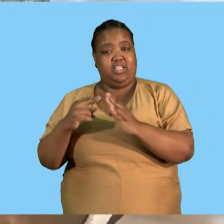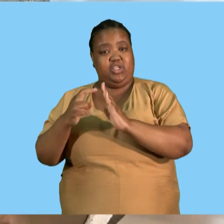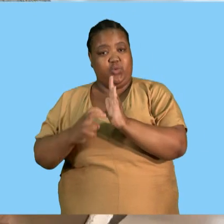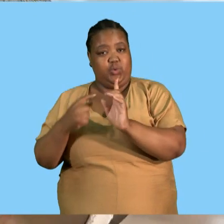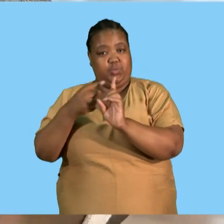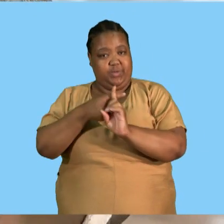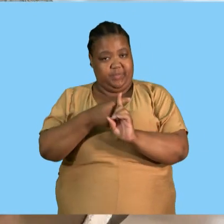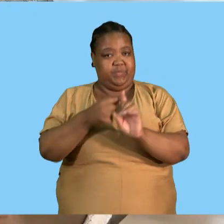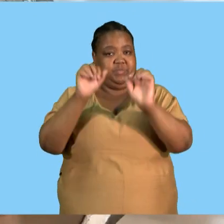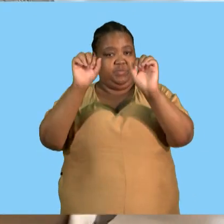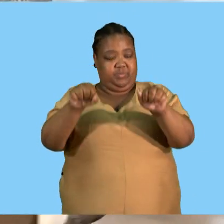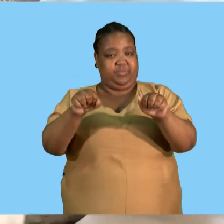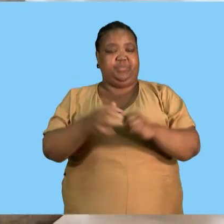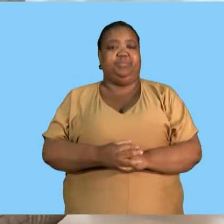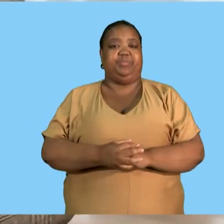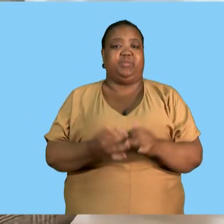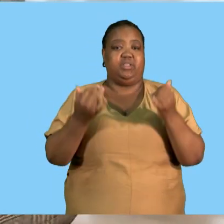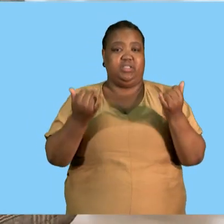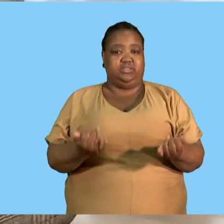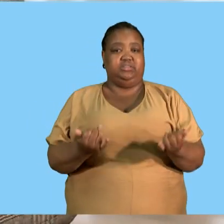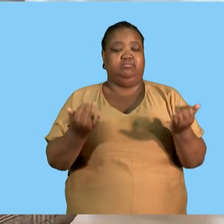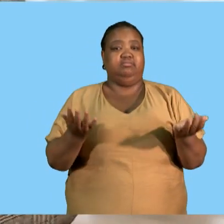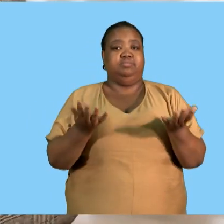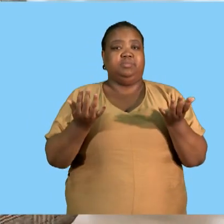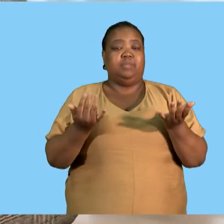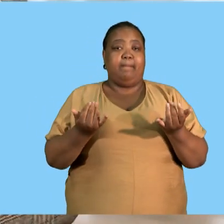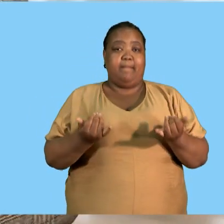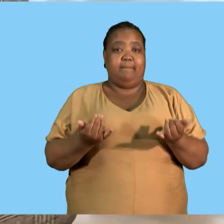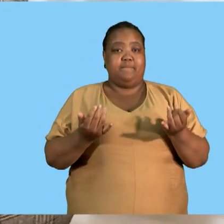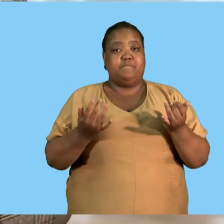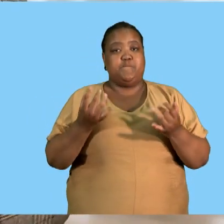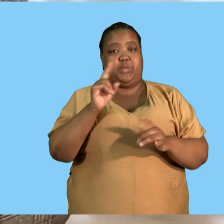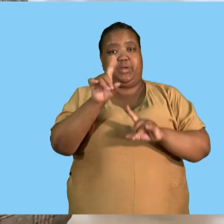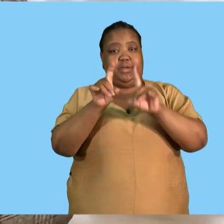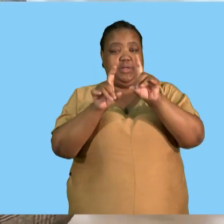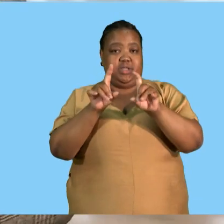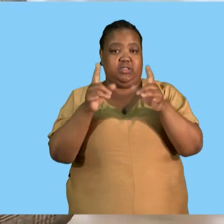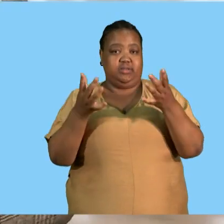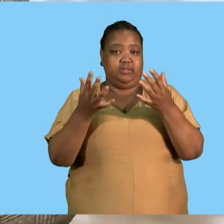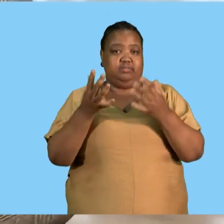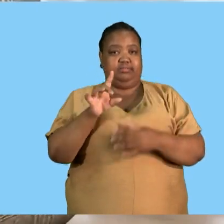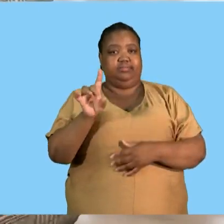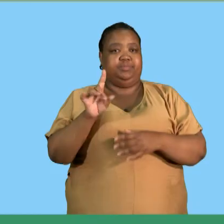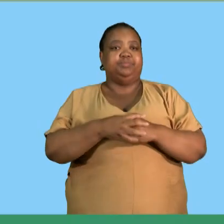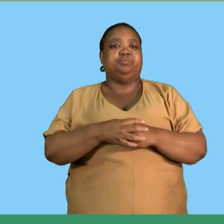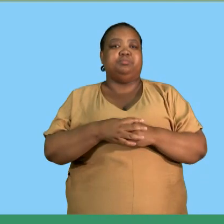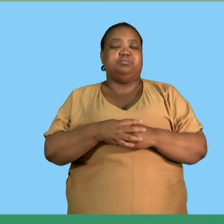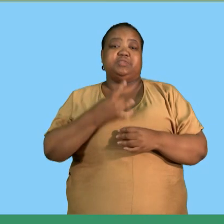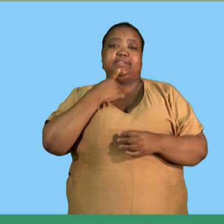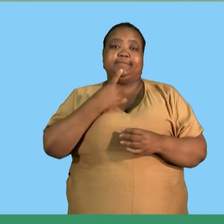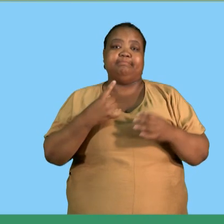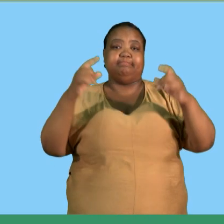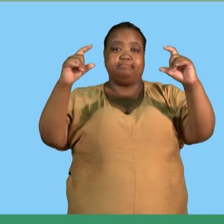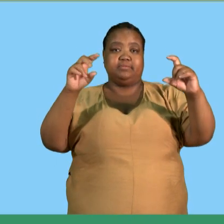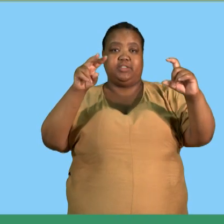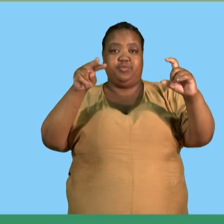today right the application question number one it reads as follows it says here